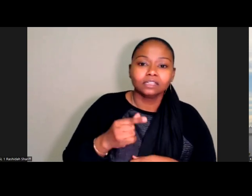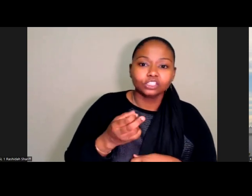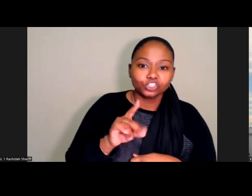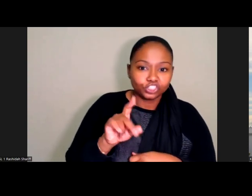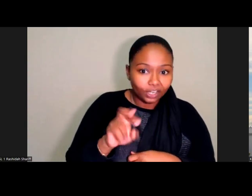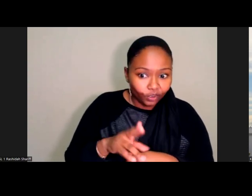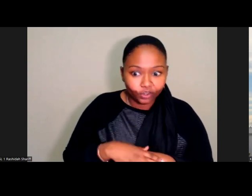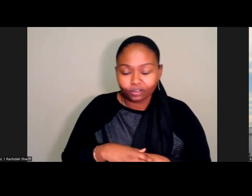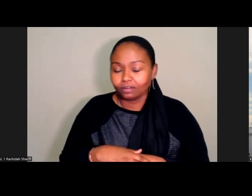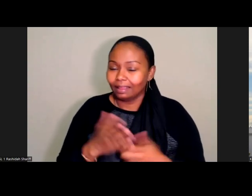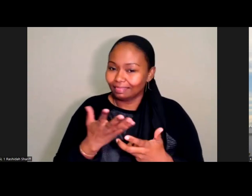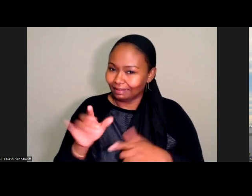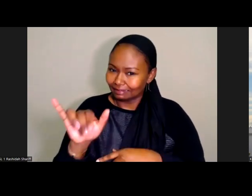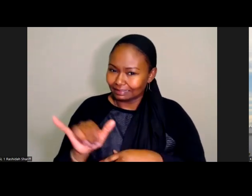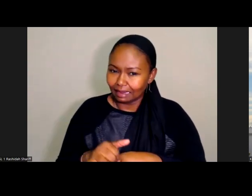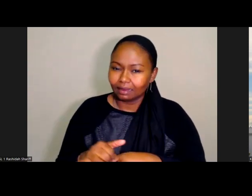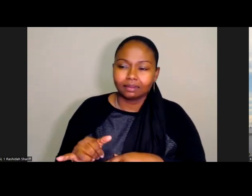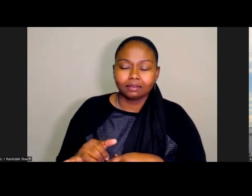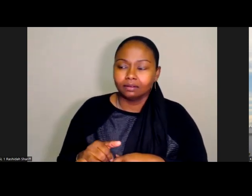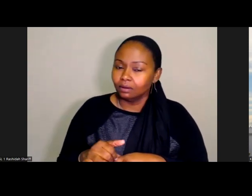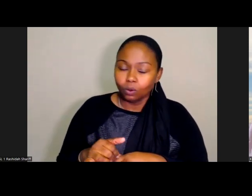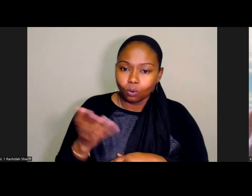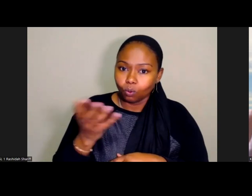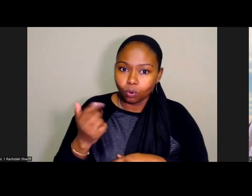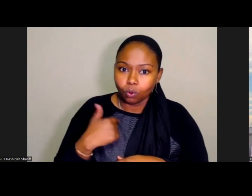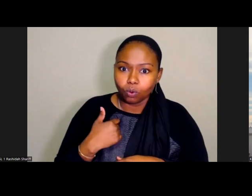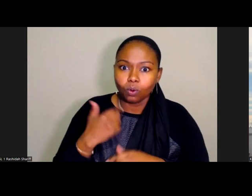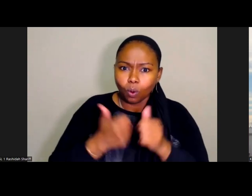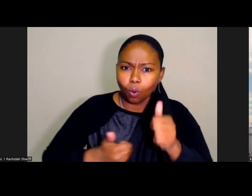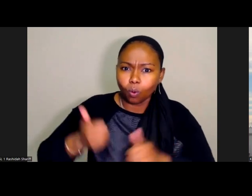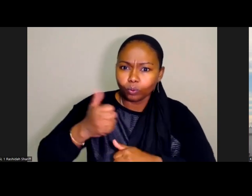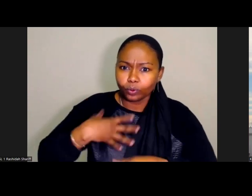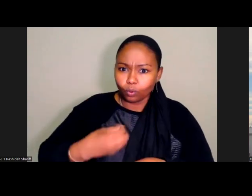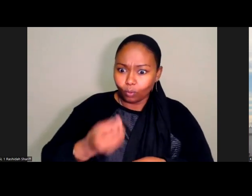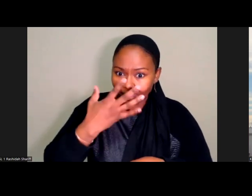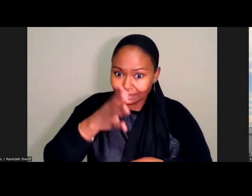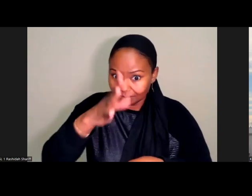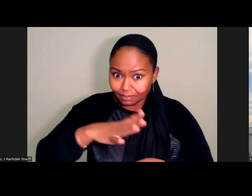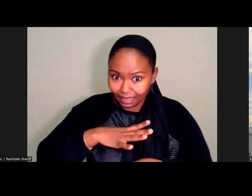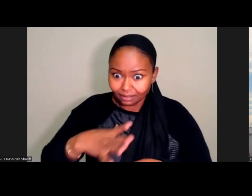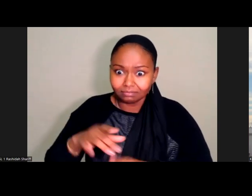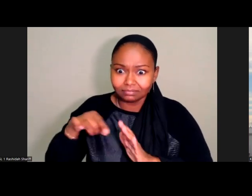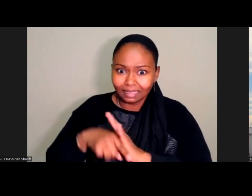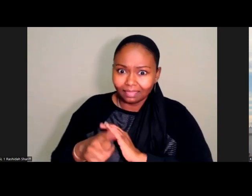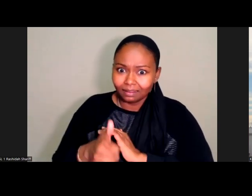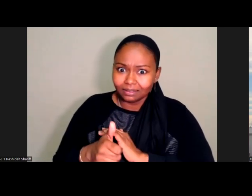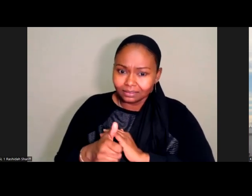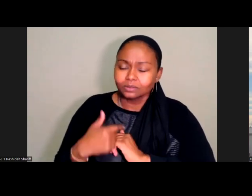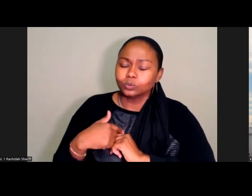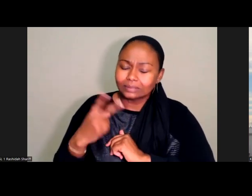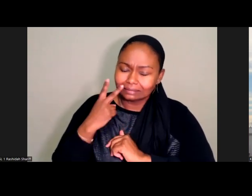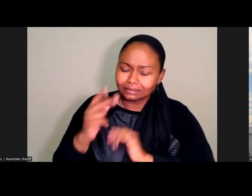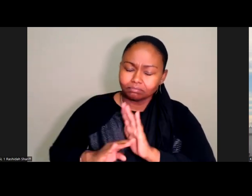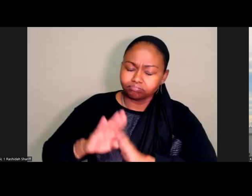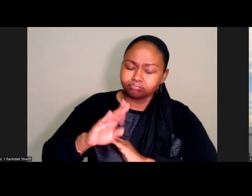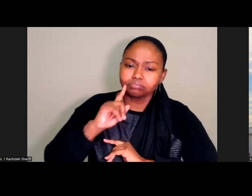the alarming rates of self-harm and suicide by older white men in particular will be part of what the system responds to, as well as